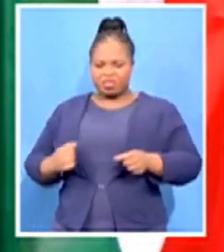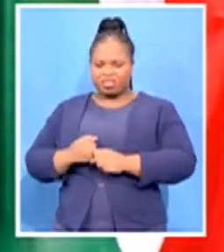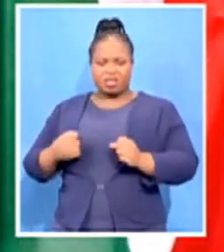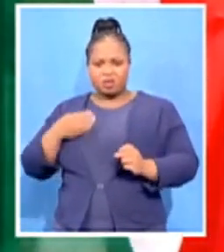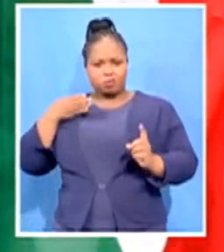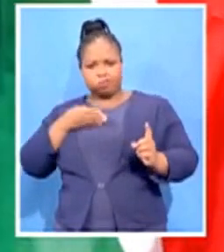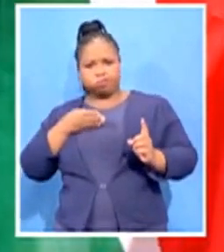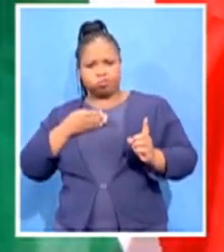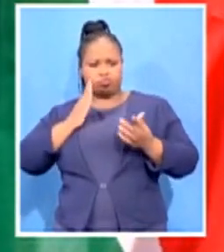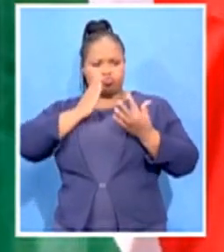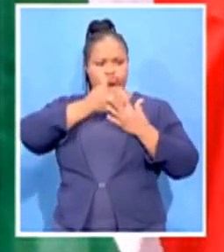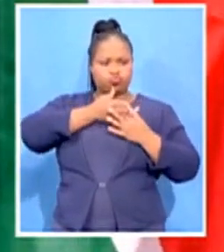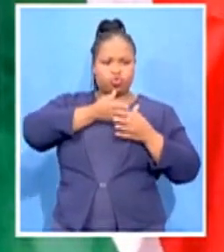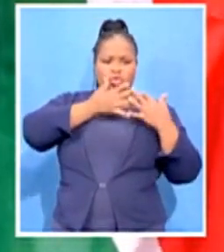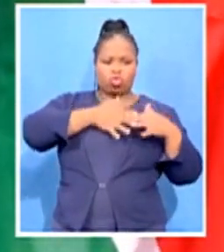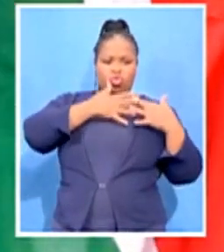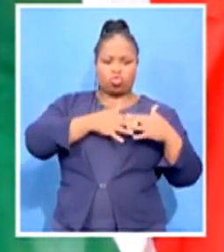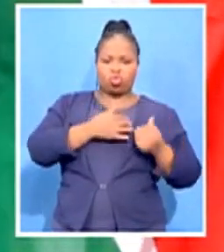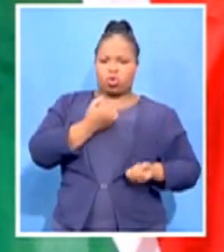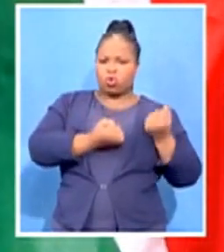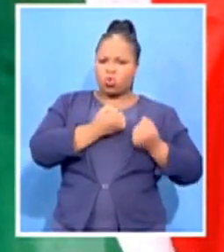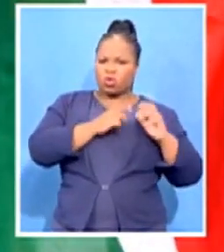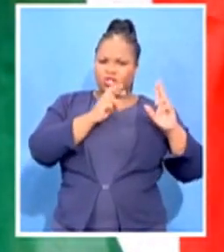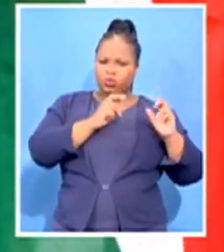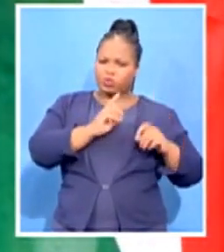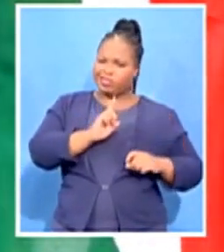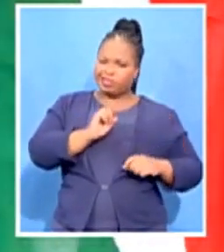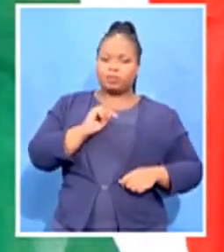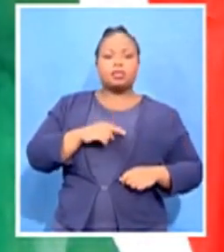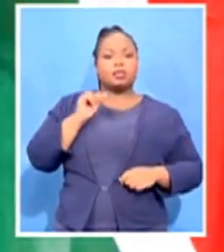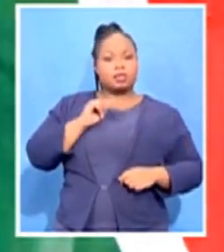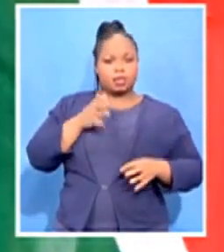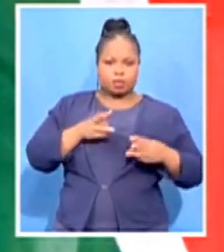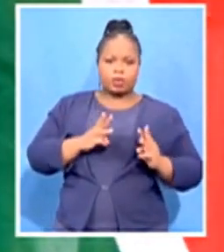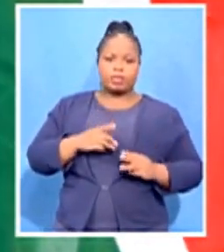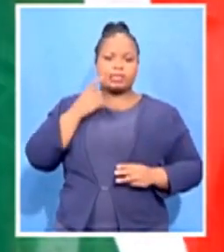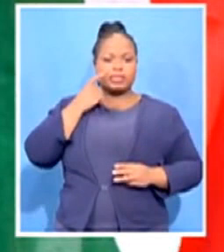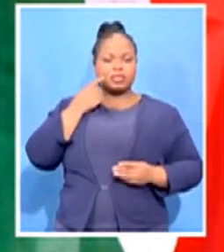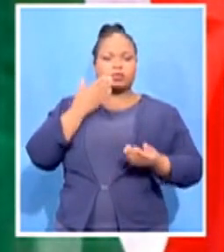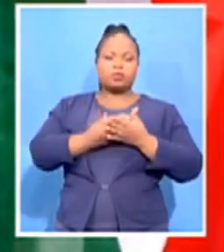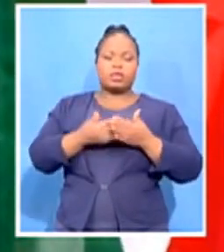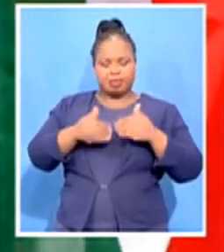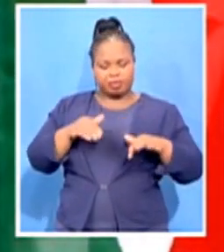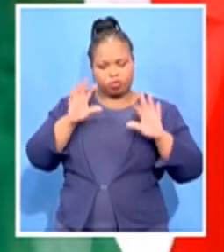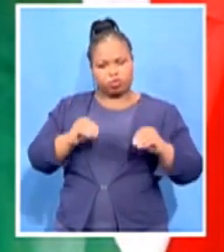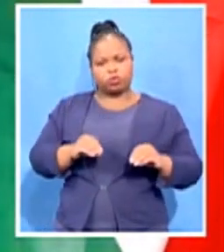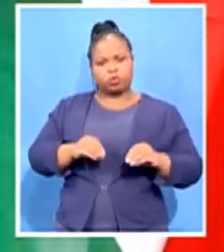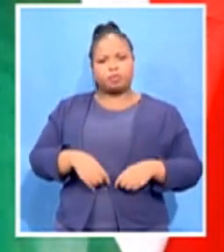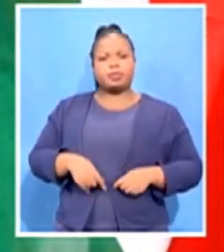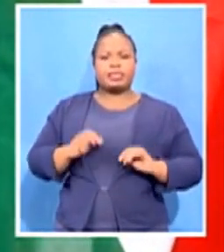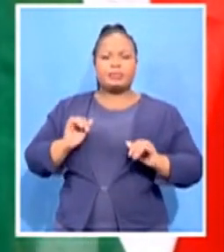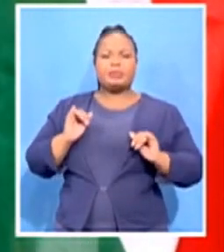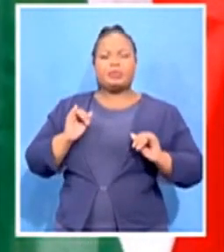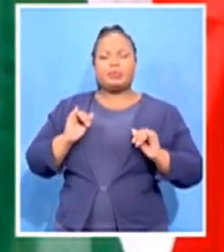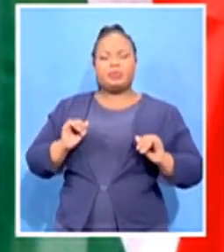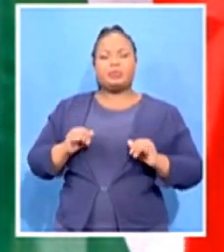operations. That way, we can stamp out this cancer amongst us. Because it has cost our